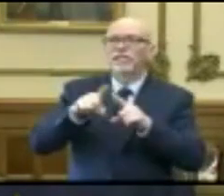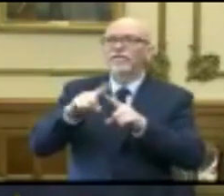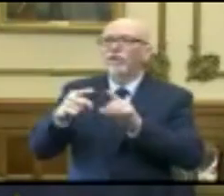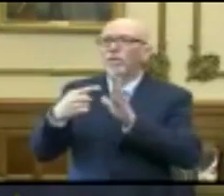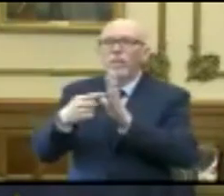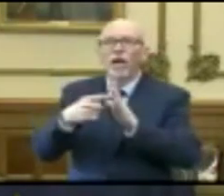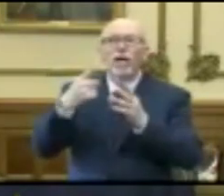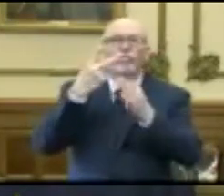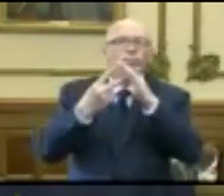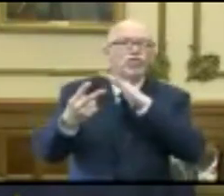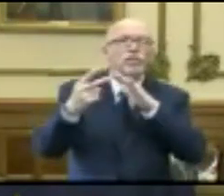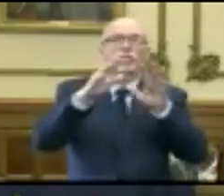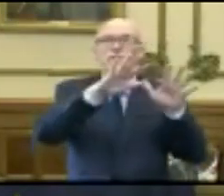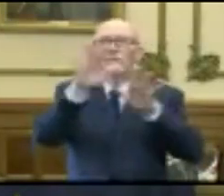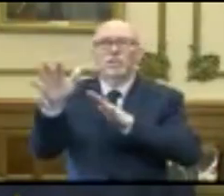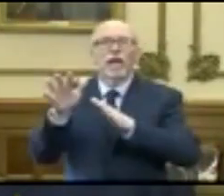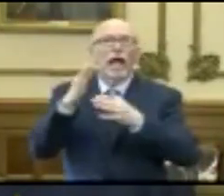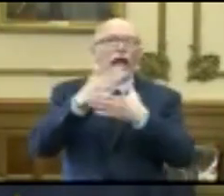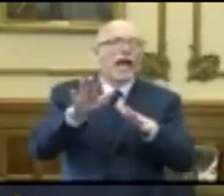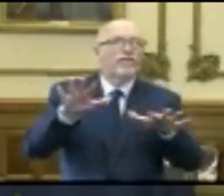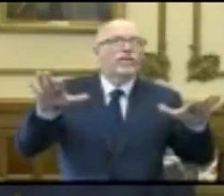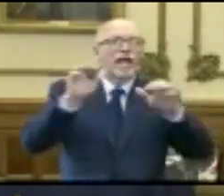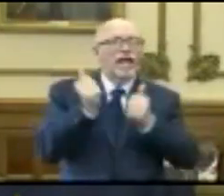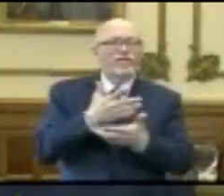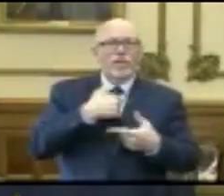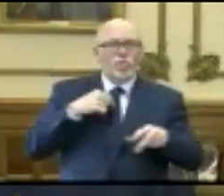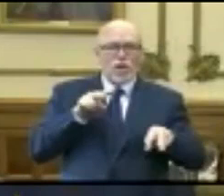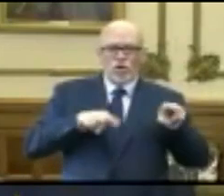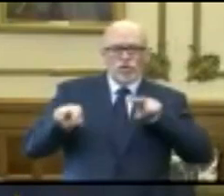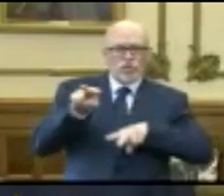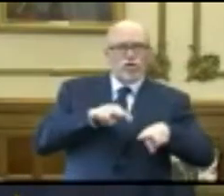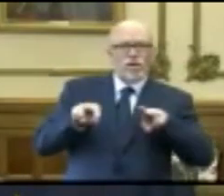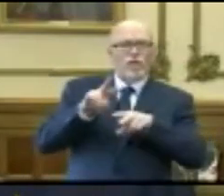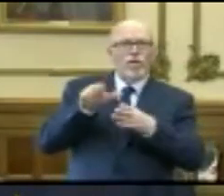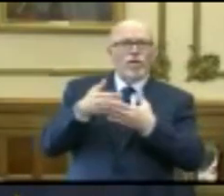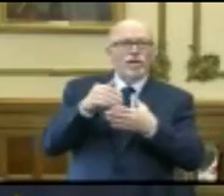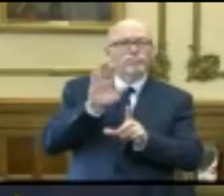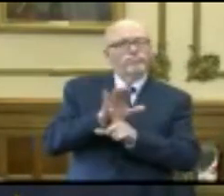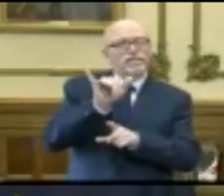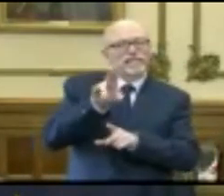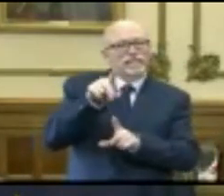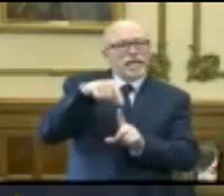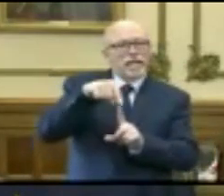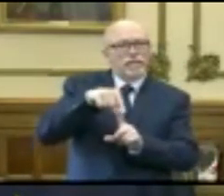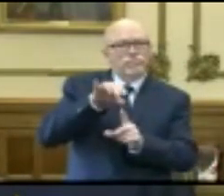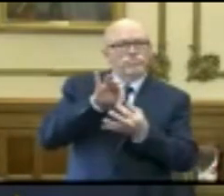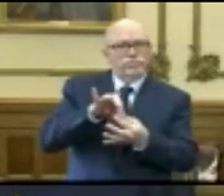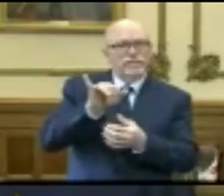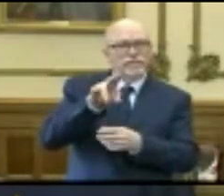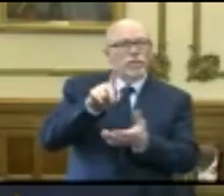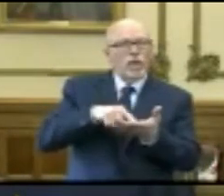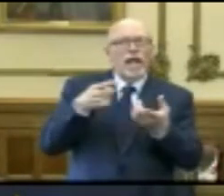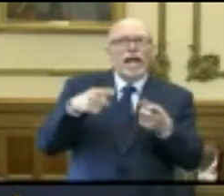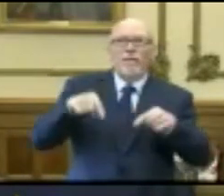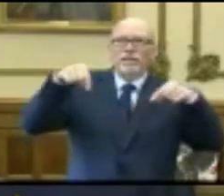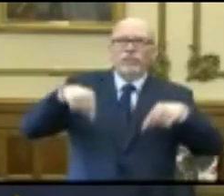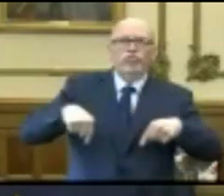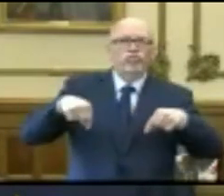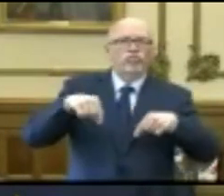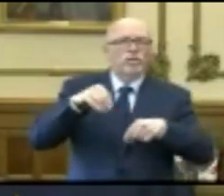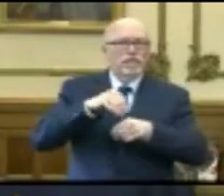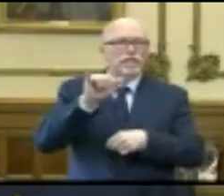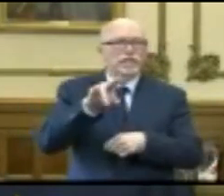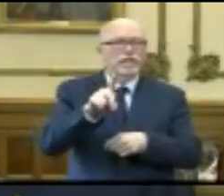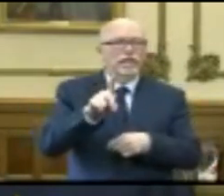thrown together and averaged out, everything that we're looking at that is Indiana-centric, specific to what's happening on the